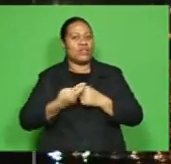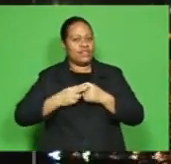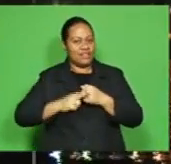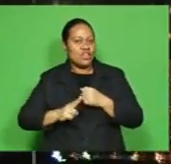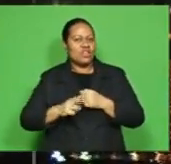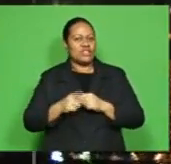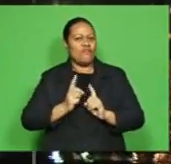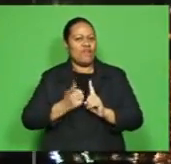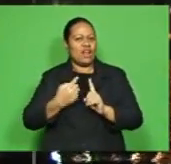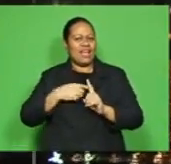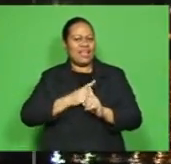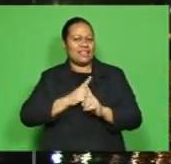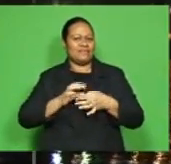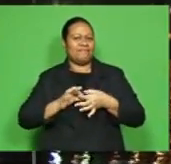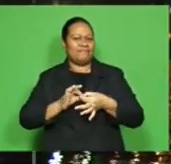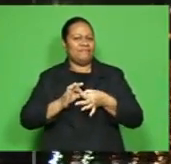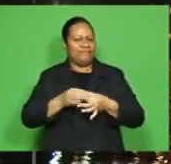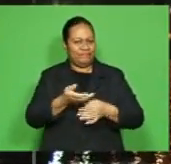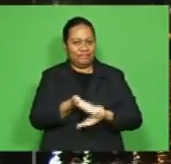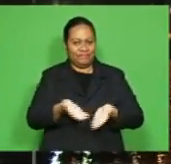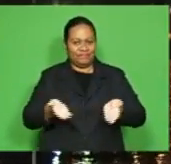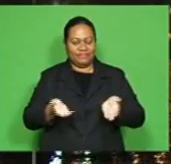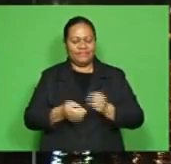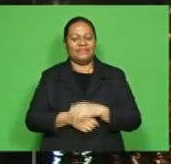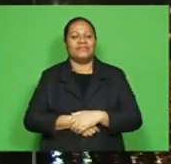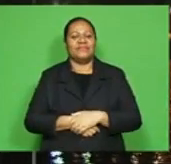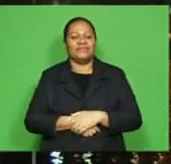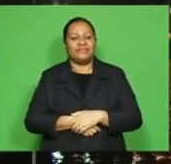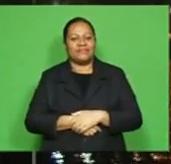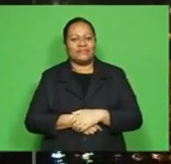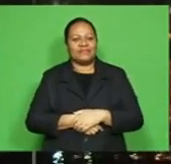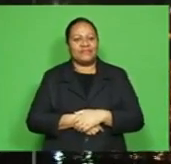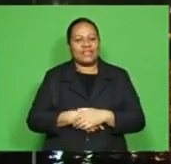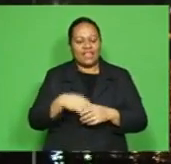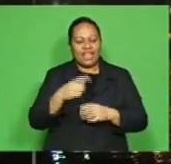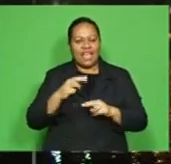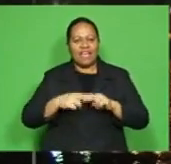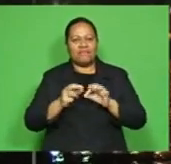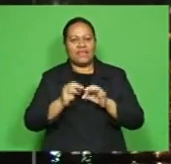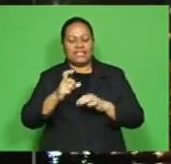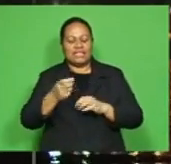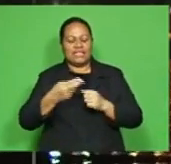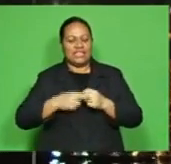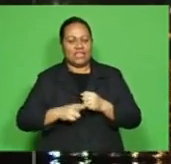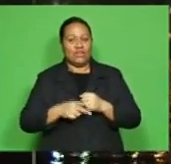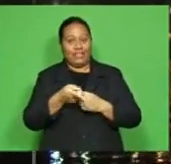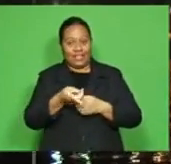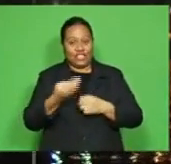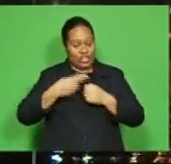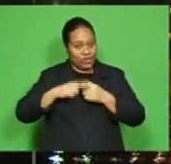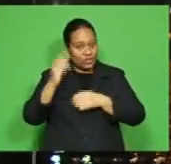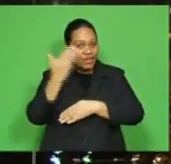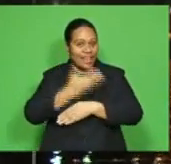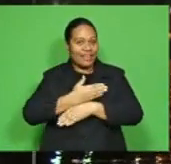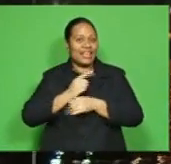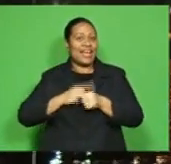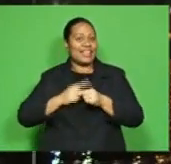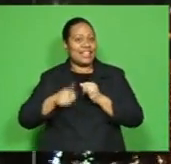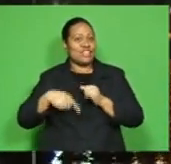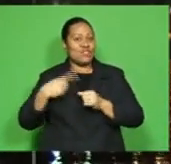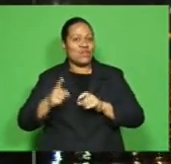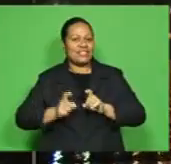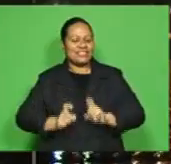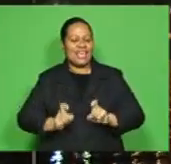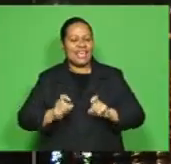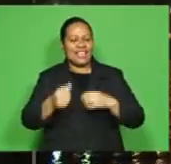also follow and tweet us your news tips at fbc underscore news or hashtag FBC News. That's your news for tonight. Until tomorrow, stay